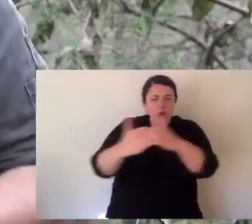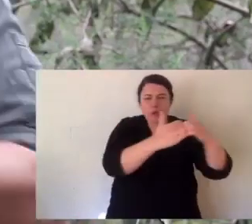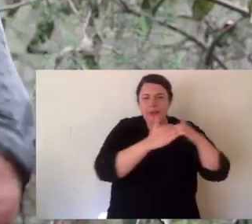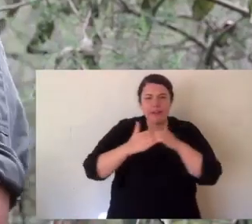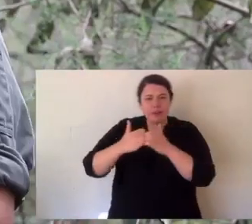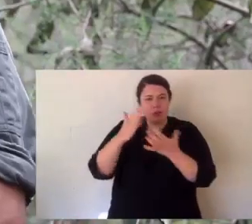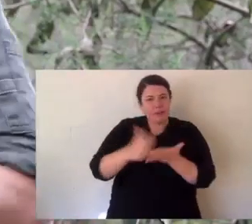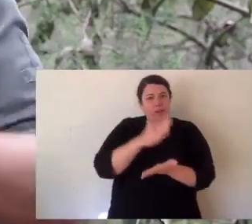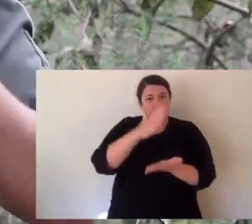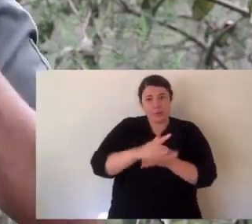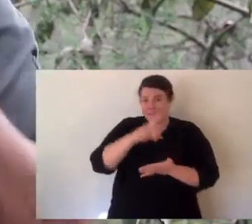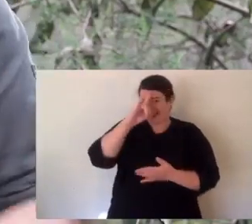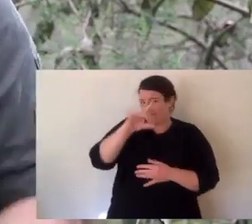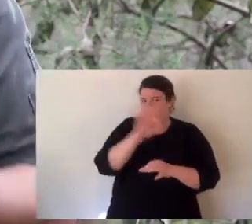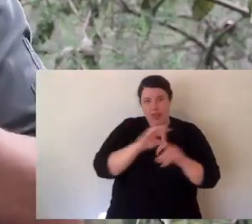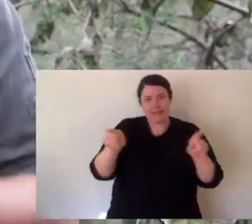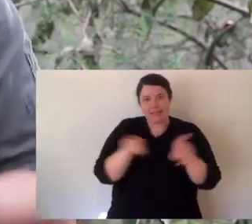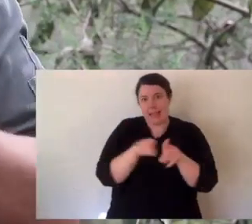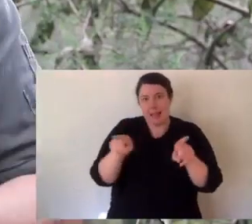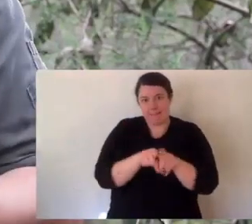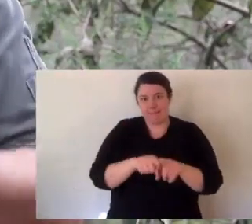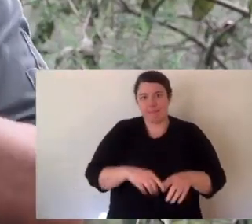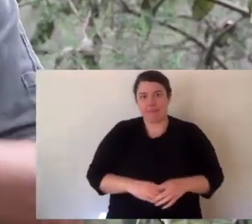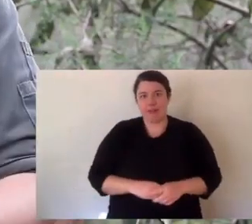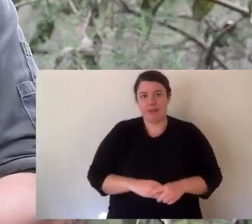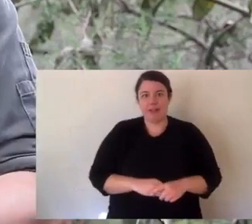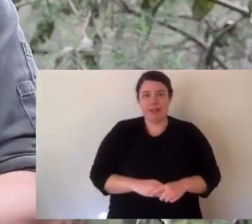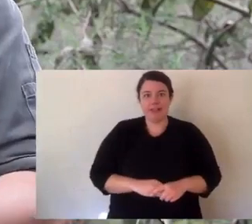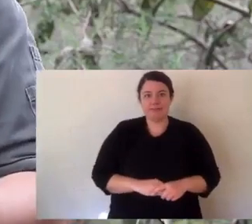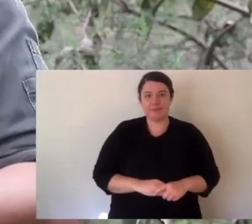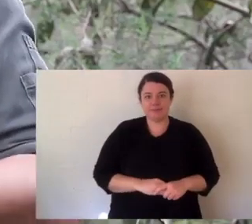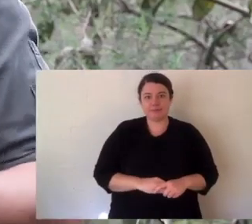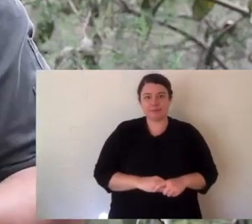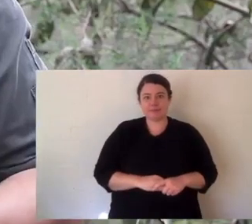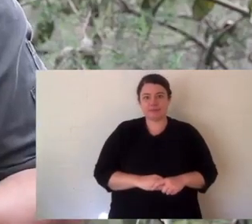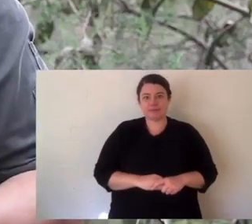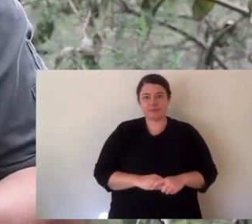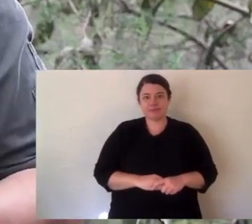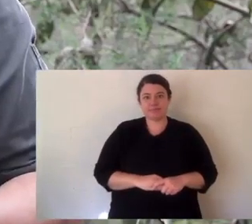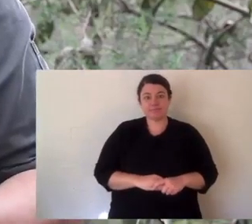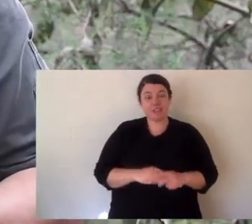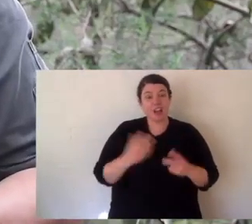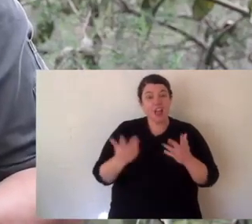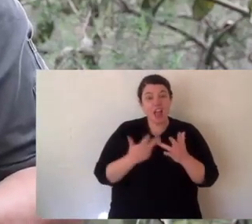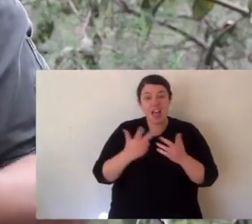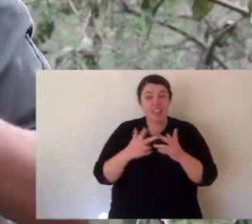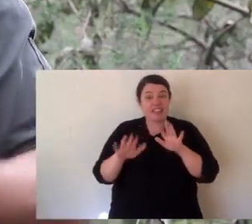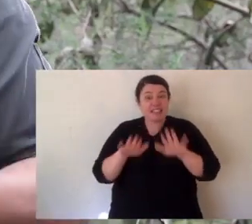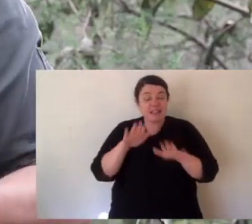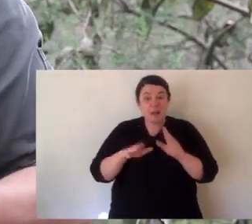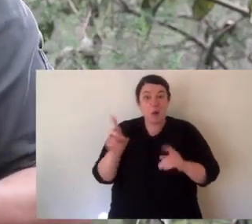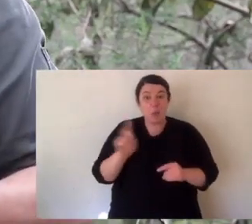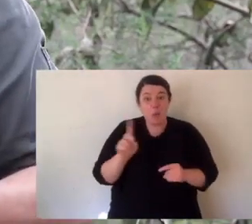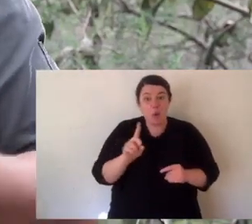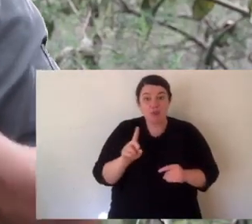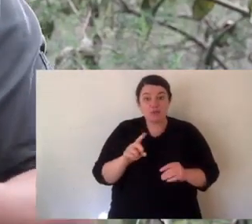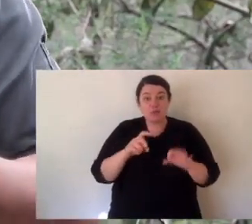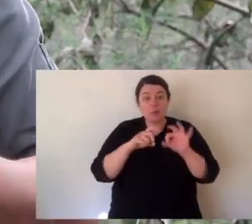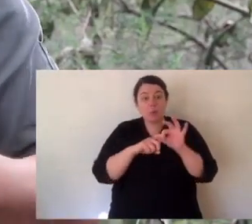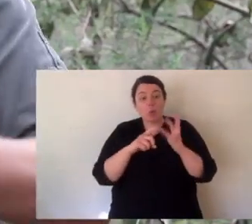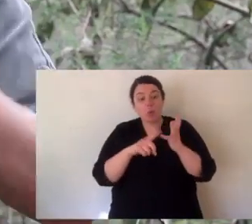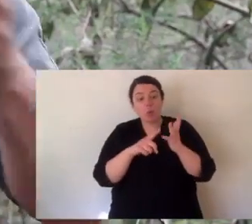a place in the environment too. We all need to work together to make sure the devil doesn't end up like the thylacine. And beyond that,